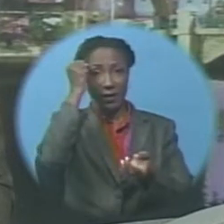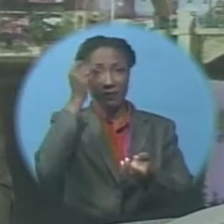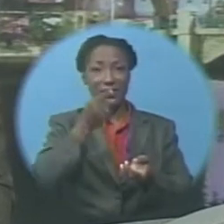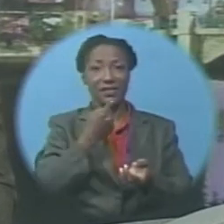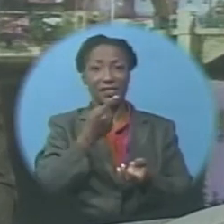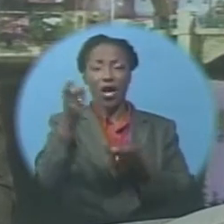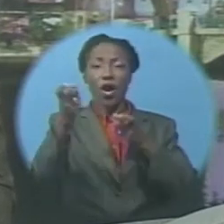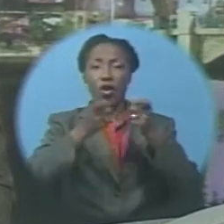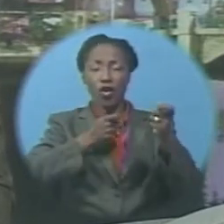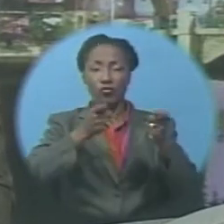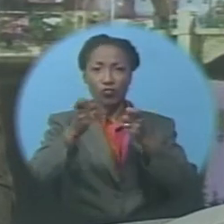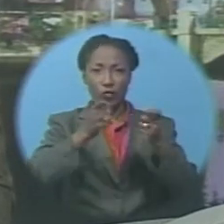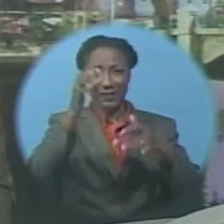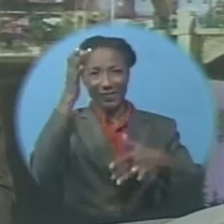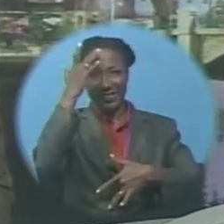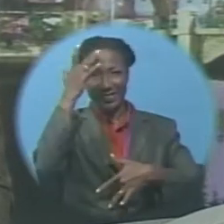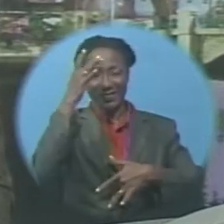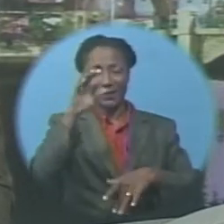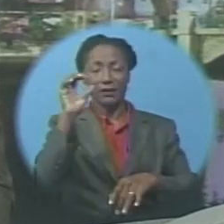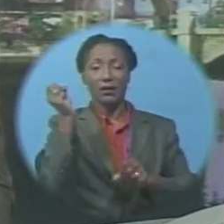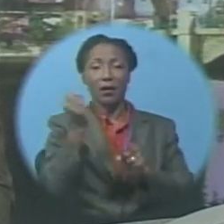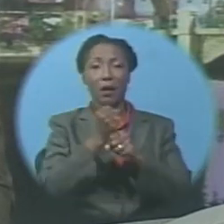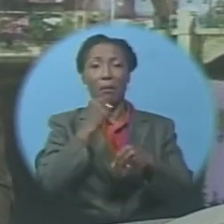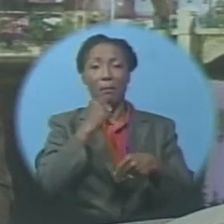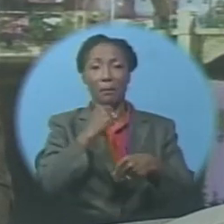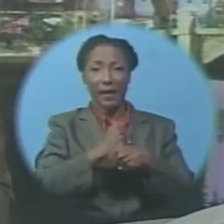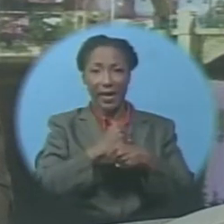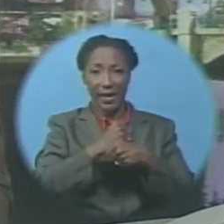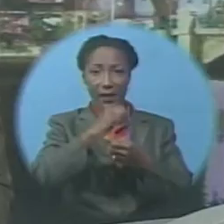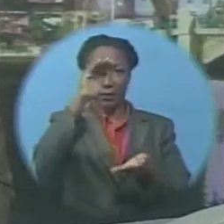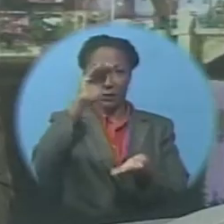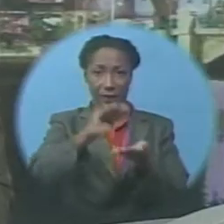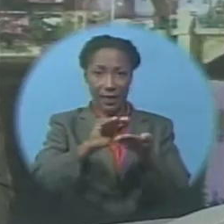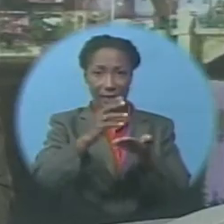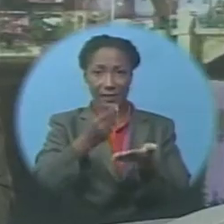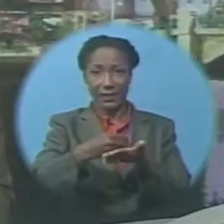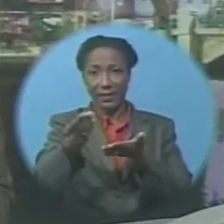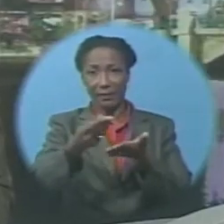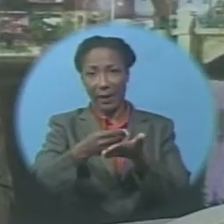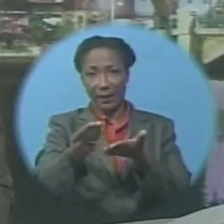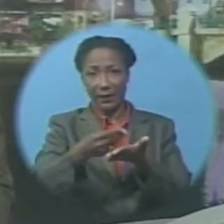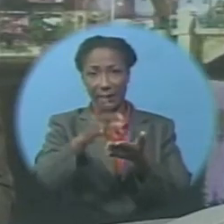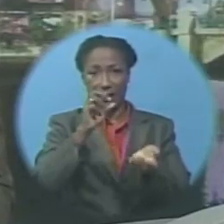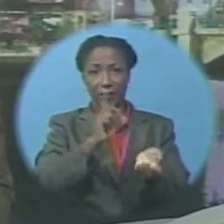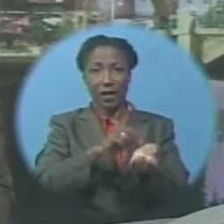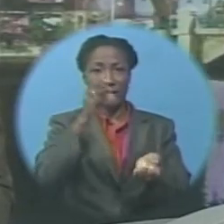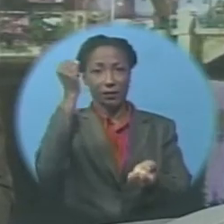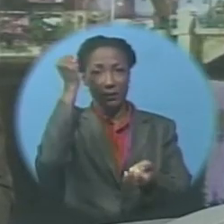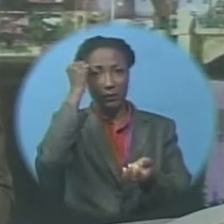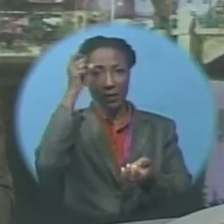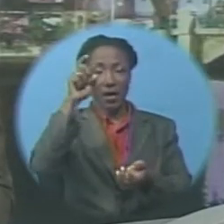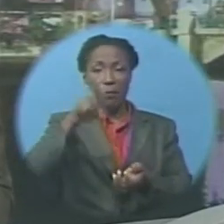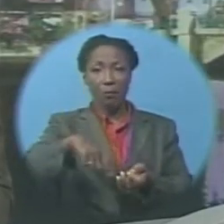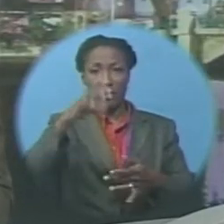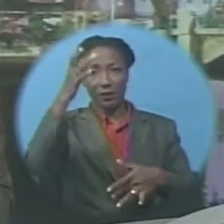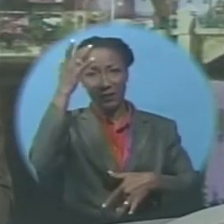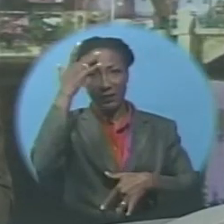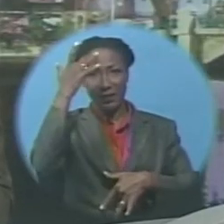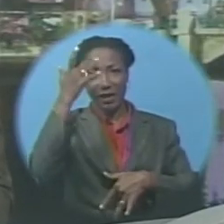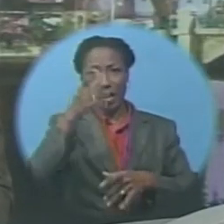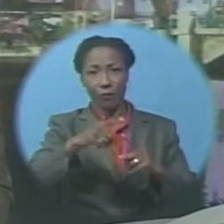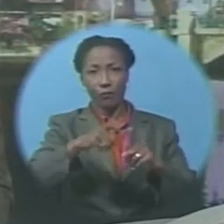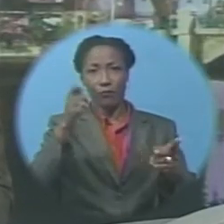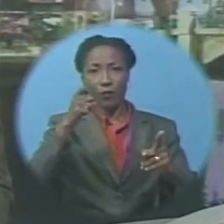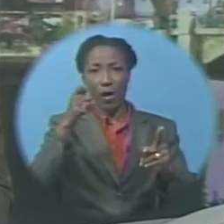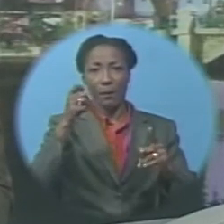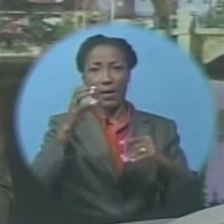conditions could make a significant dent in spending in this area. According to Dr. Smith, most chronic diseases are a result